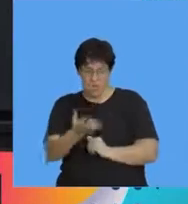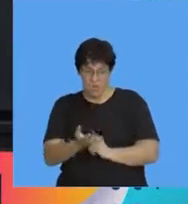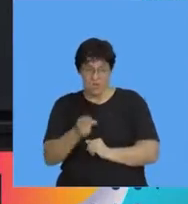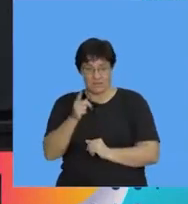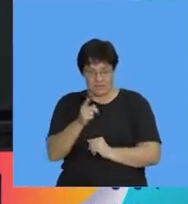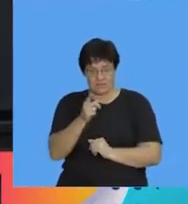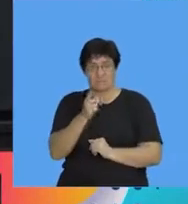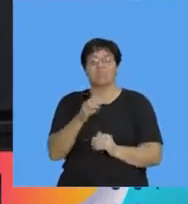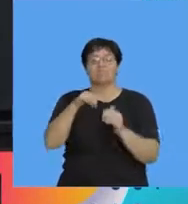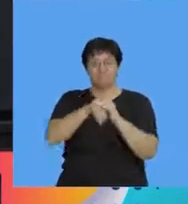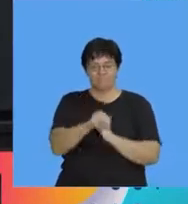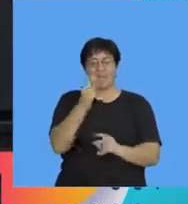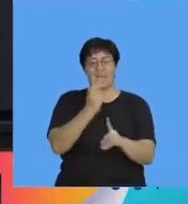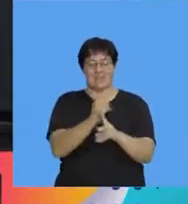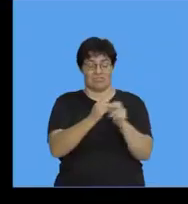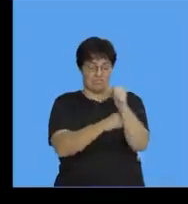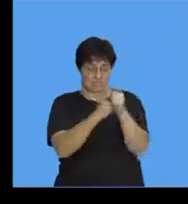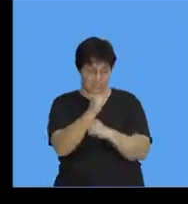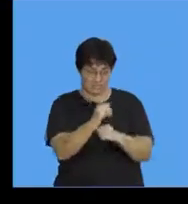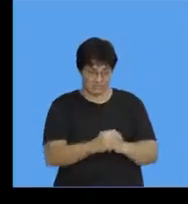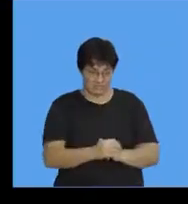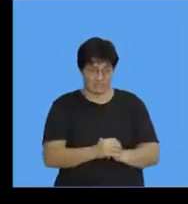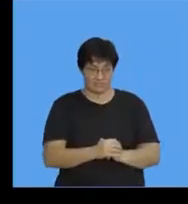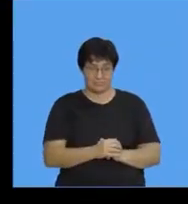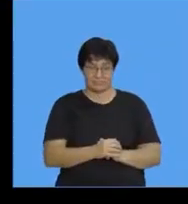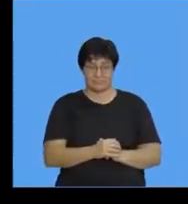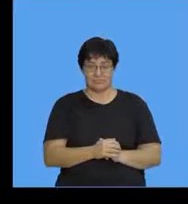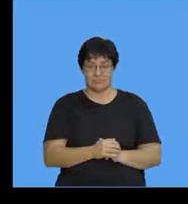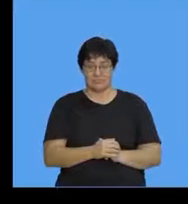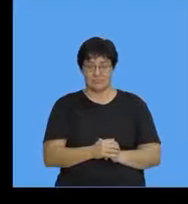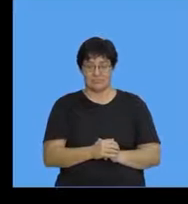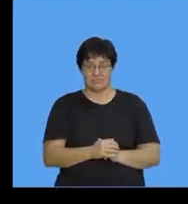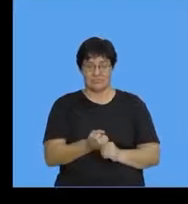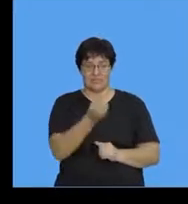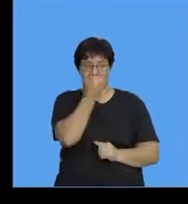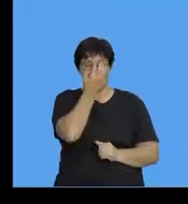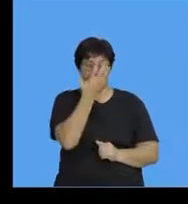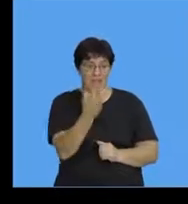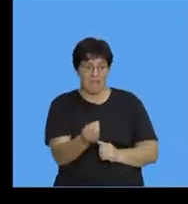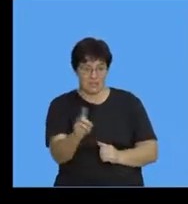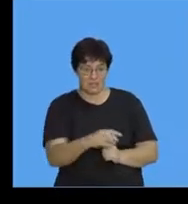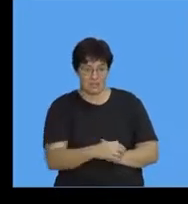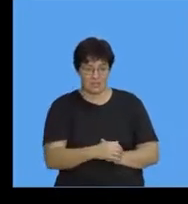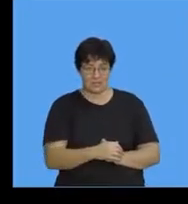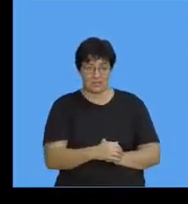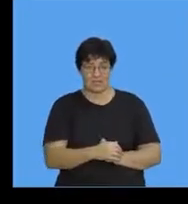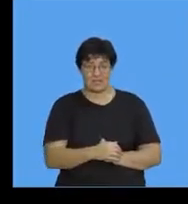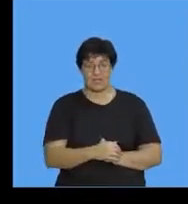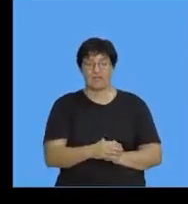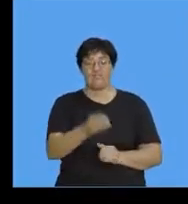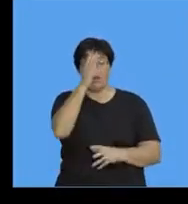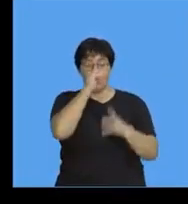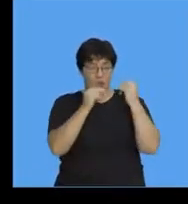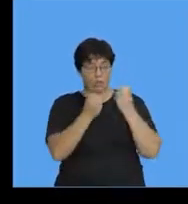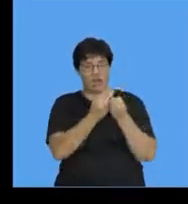as a reproductive structure okay now flowers what do they have now have a look you're going to learn